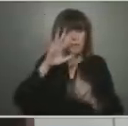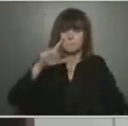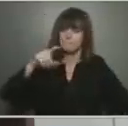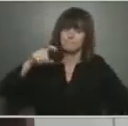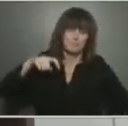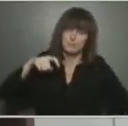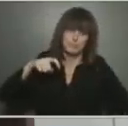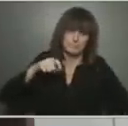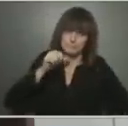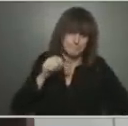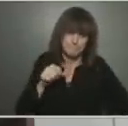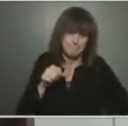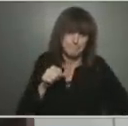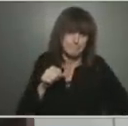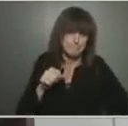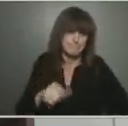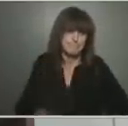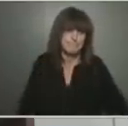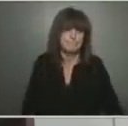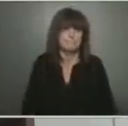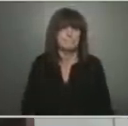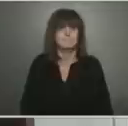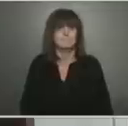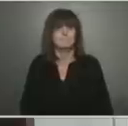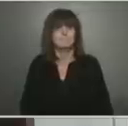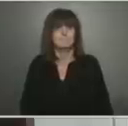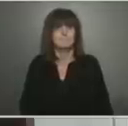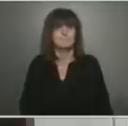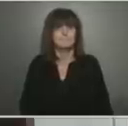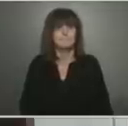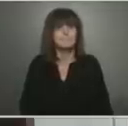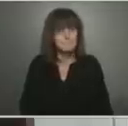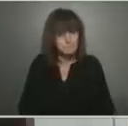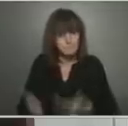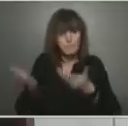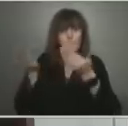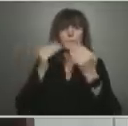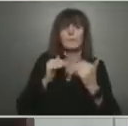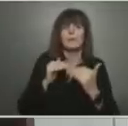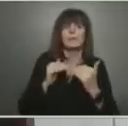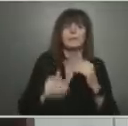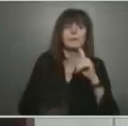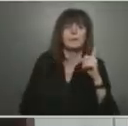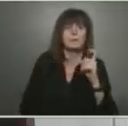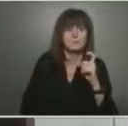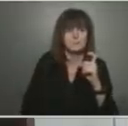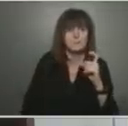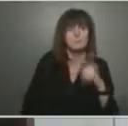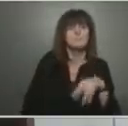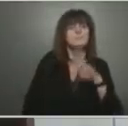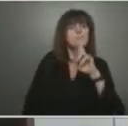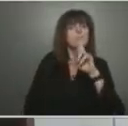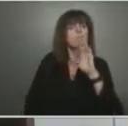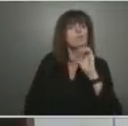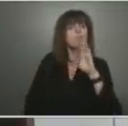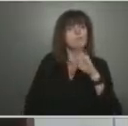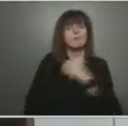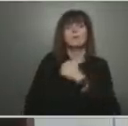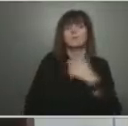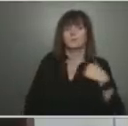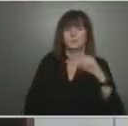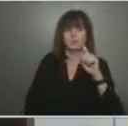Next question. Next next question comes from Rob Ferguson with the Toronto Star. Please go ahead.